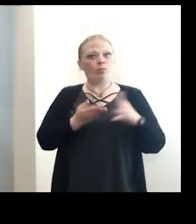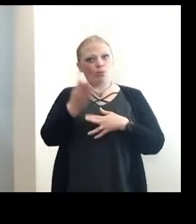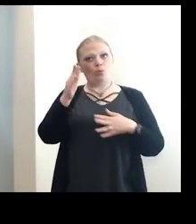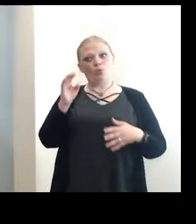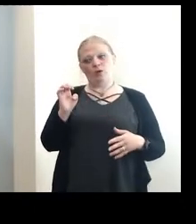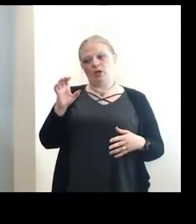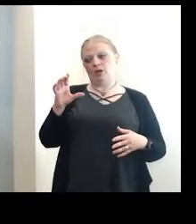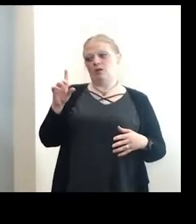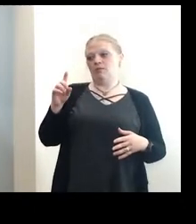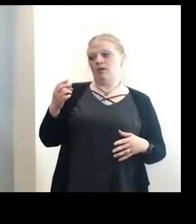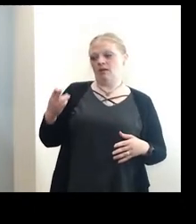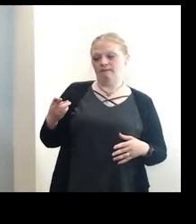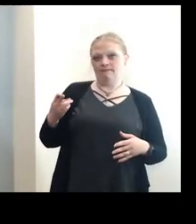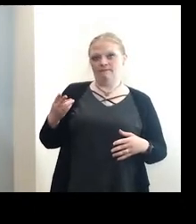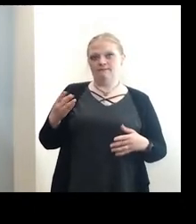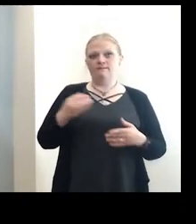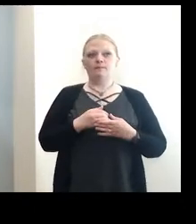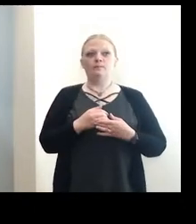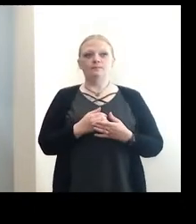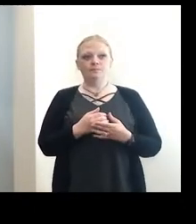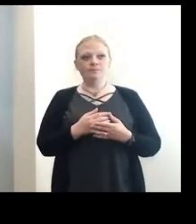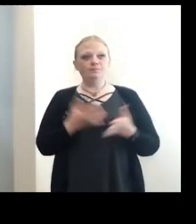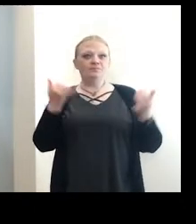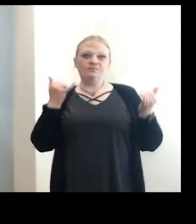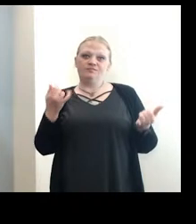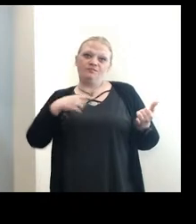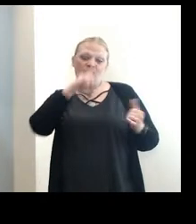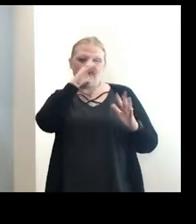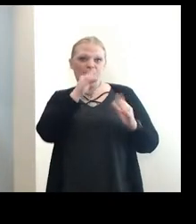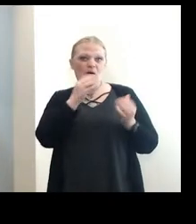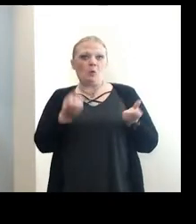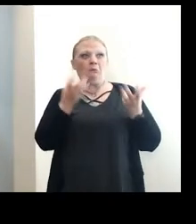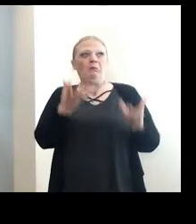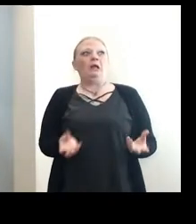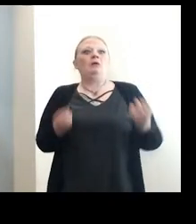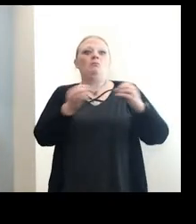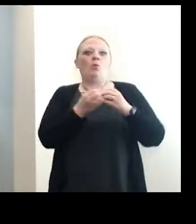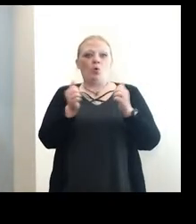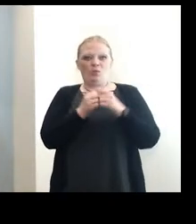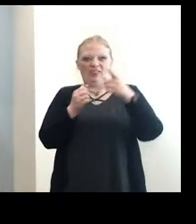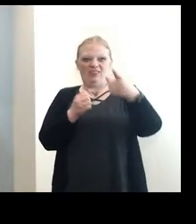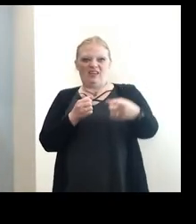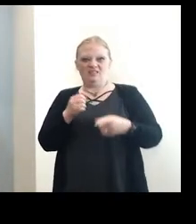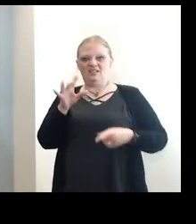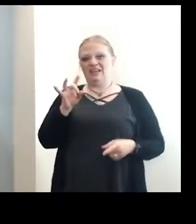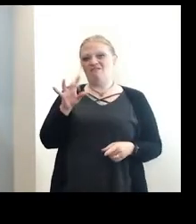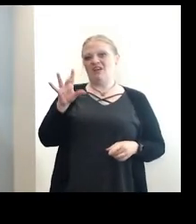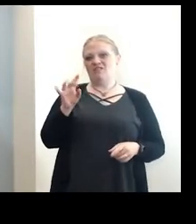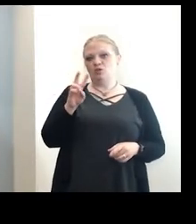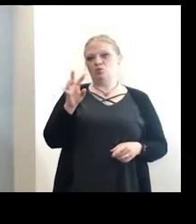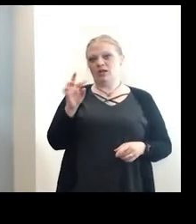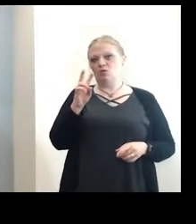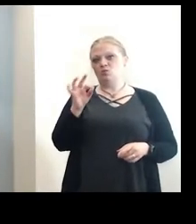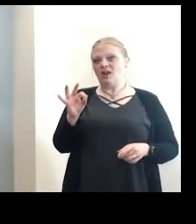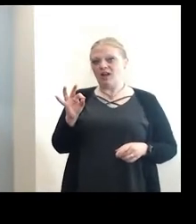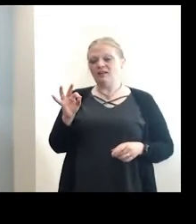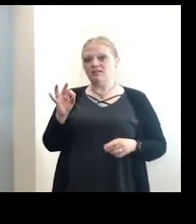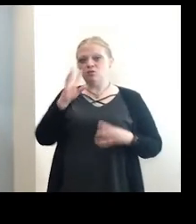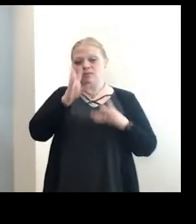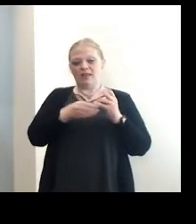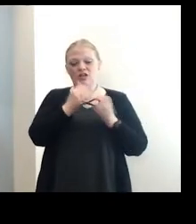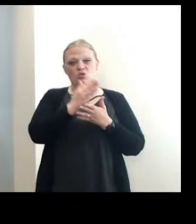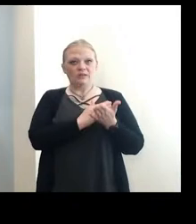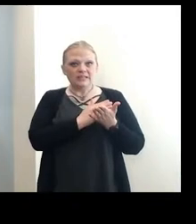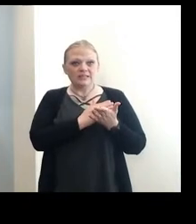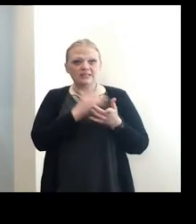of Health and our partners. And now we expect to do hopefully many more with the vax visits. So call 858-2929 to get yourself on the list